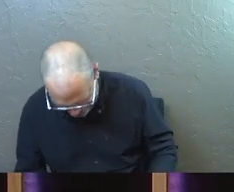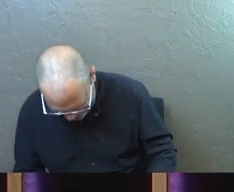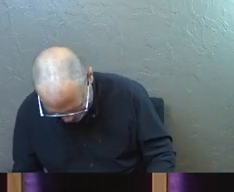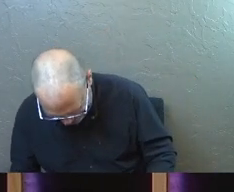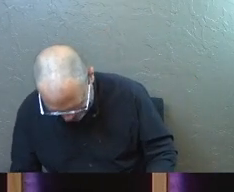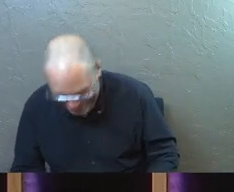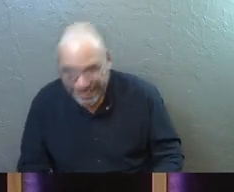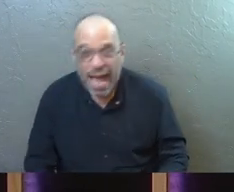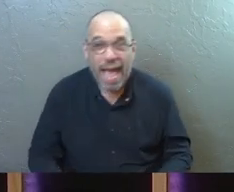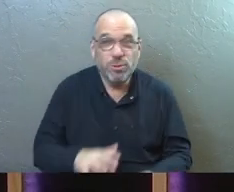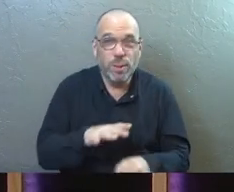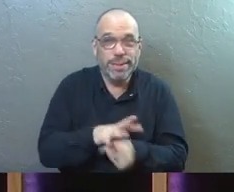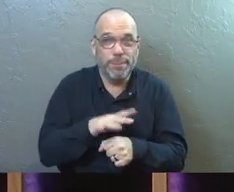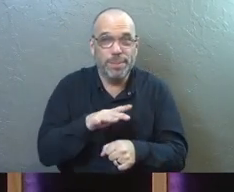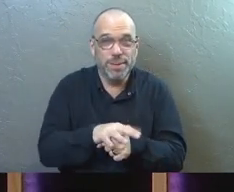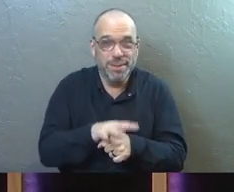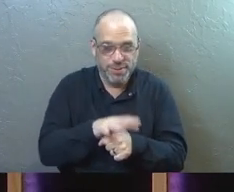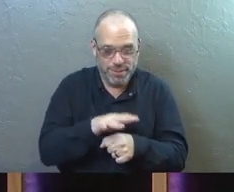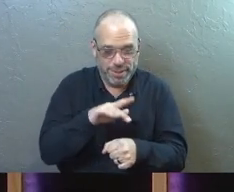Sometimes your temper.